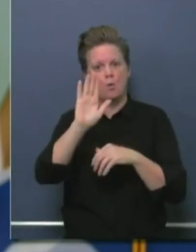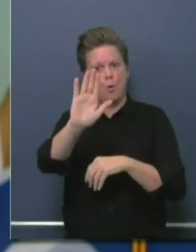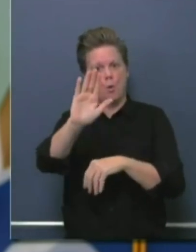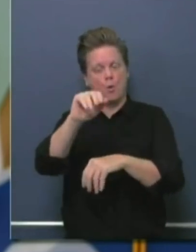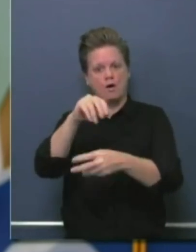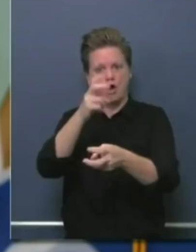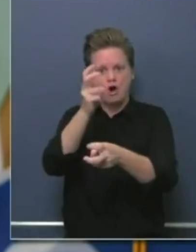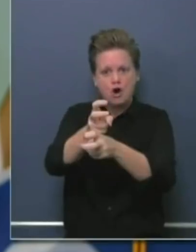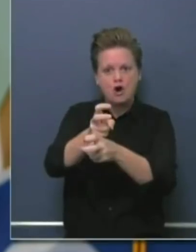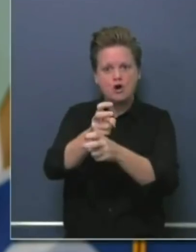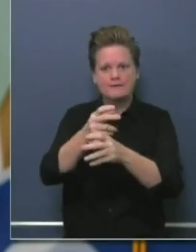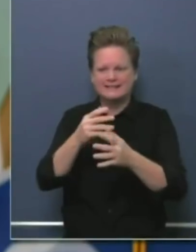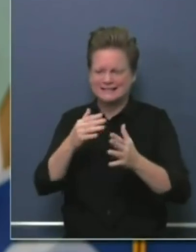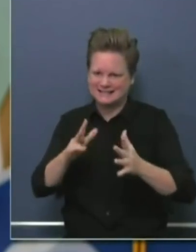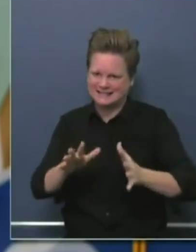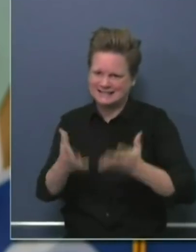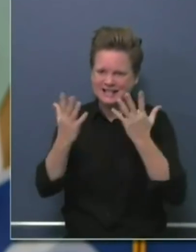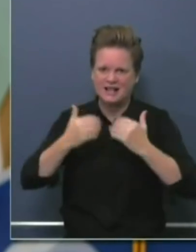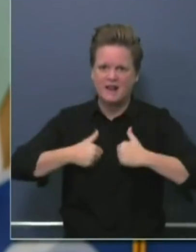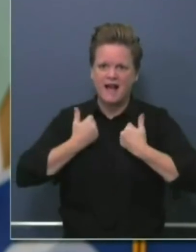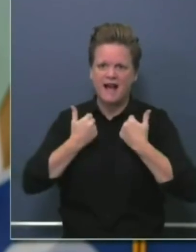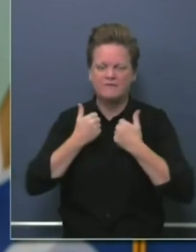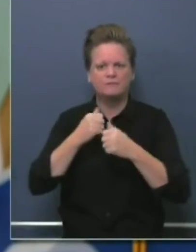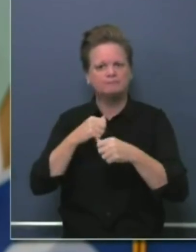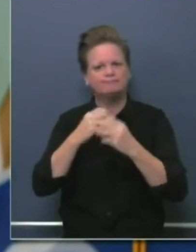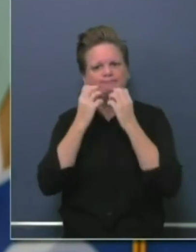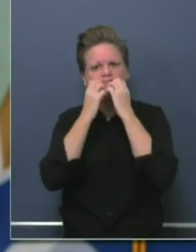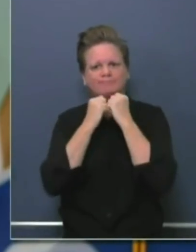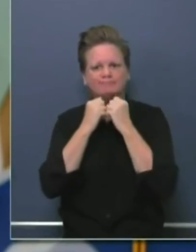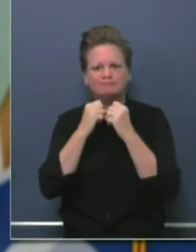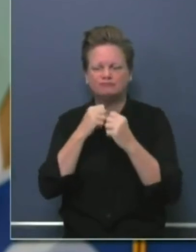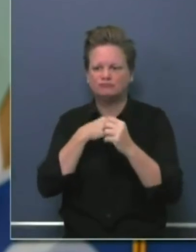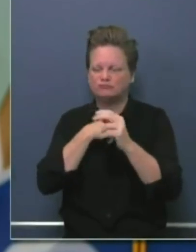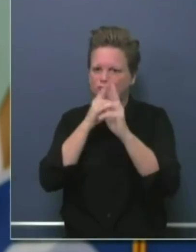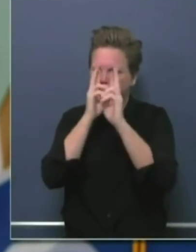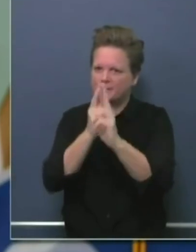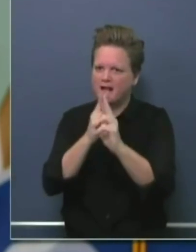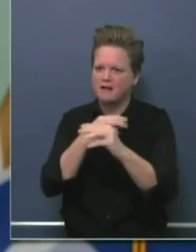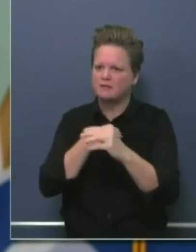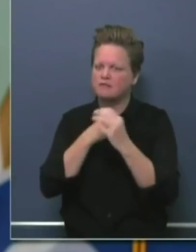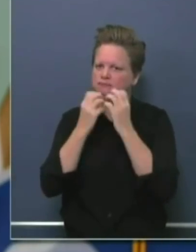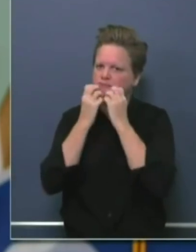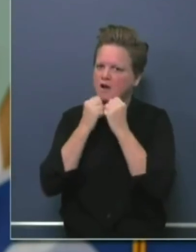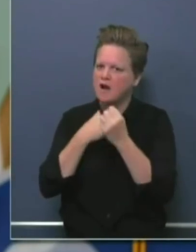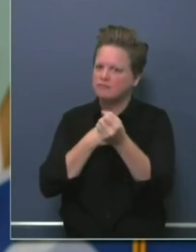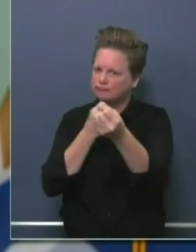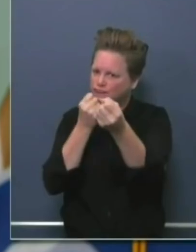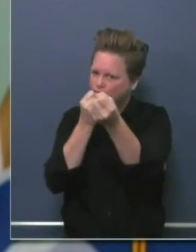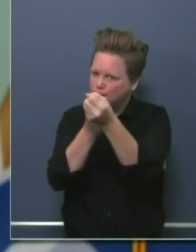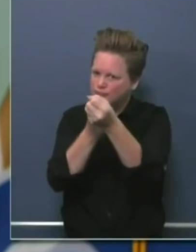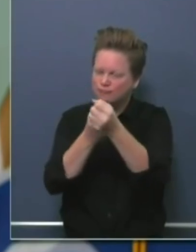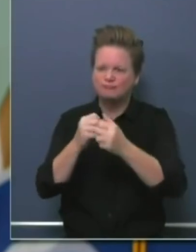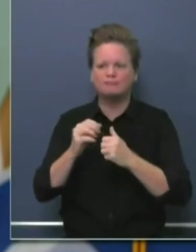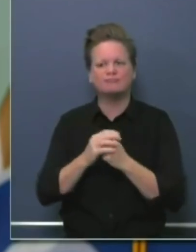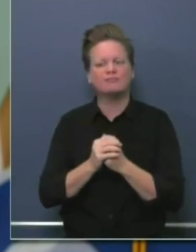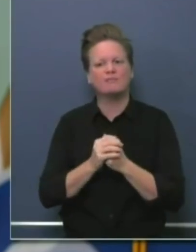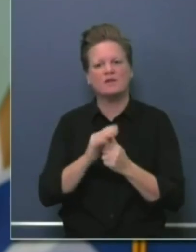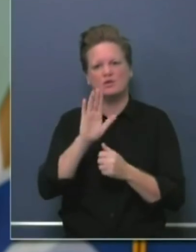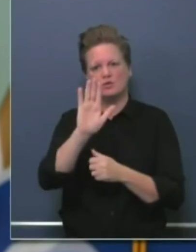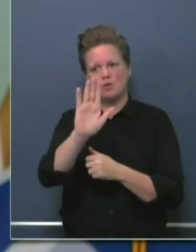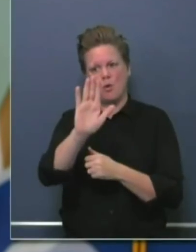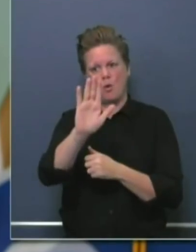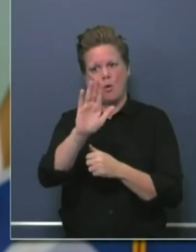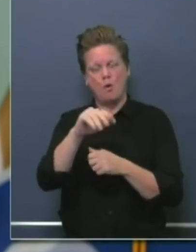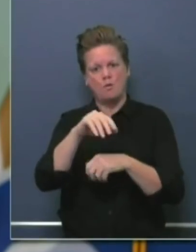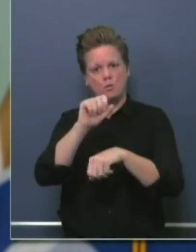can do in terms of targeting that support on a rebuttable presumption for your workers' comp. Again, the